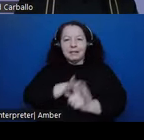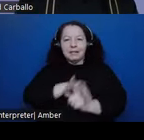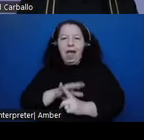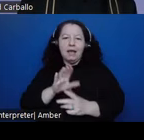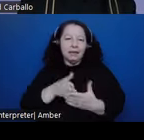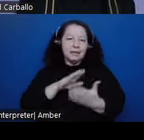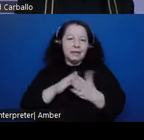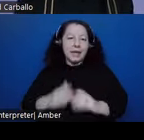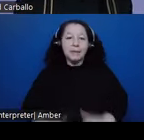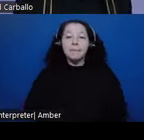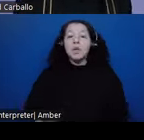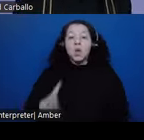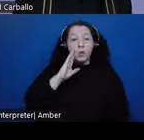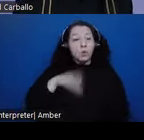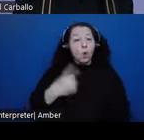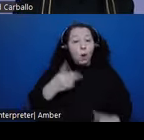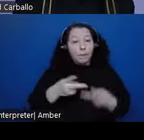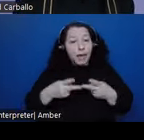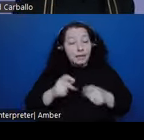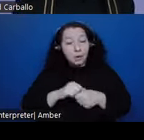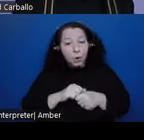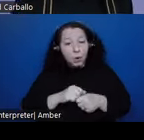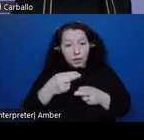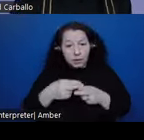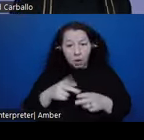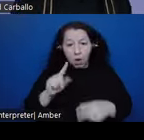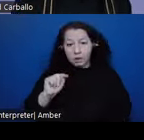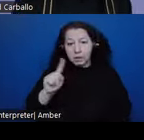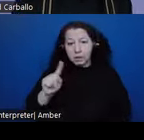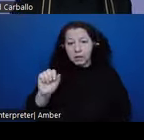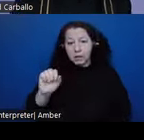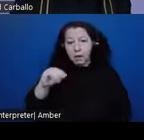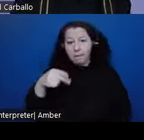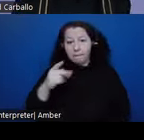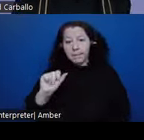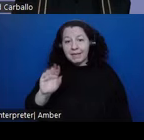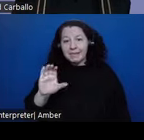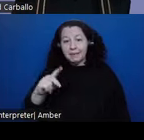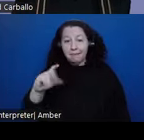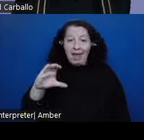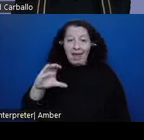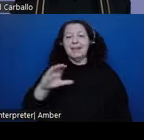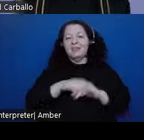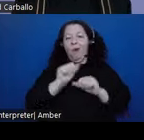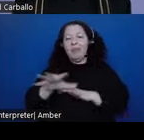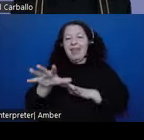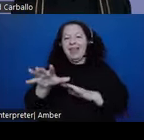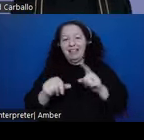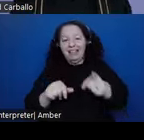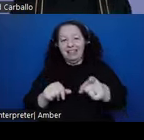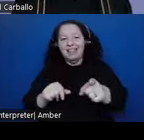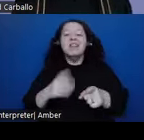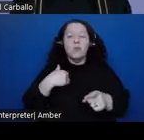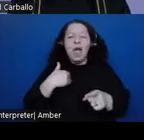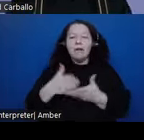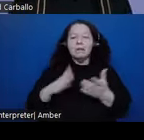that we worked is called Tzampantepec. It's this hill over here. And we do have accounts. Now here, usually when I